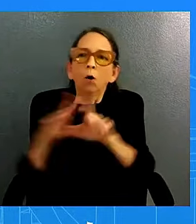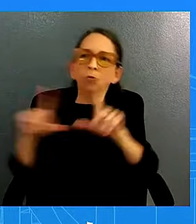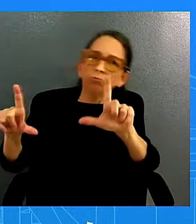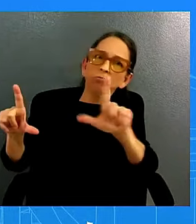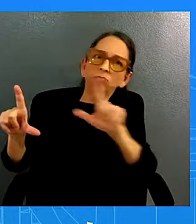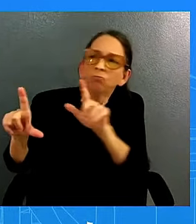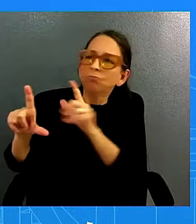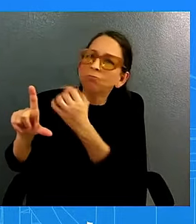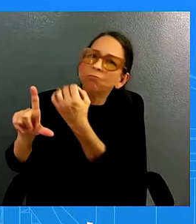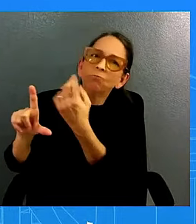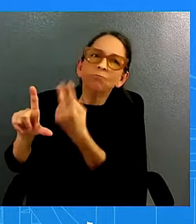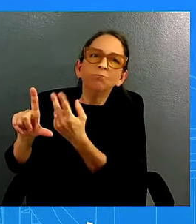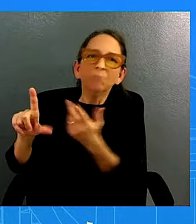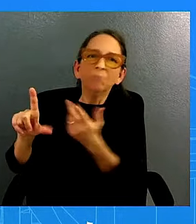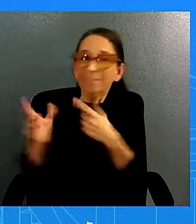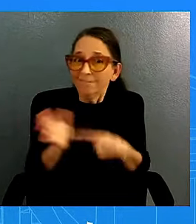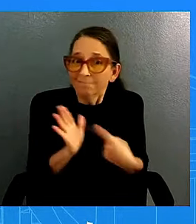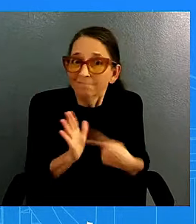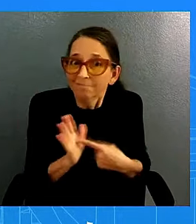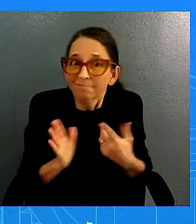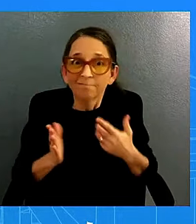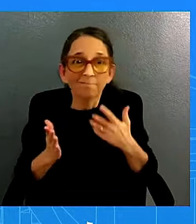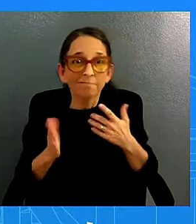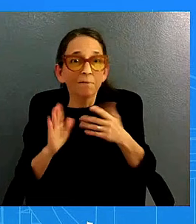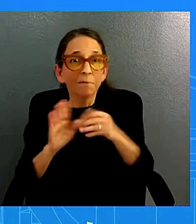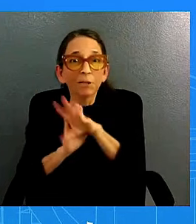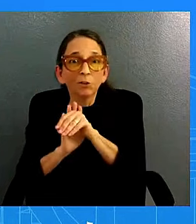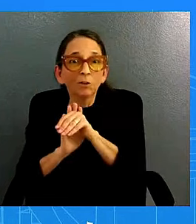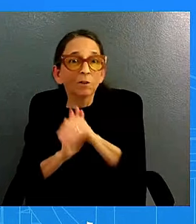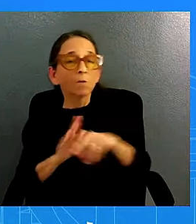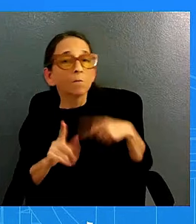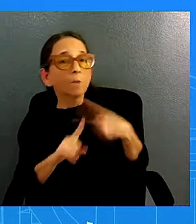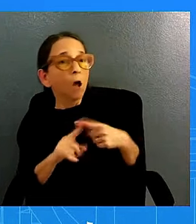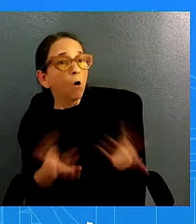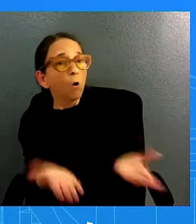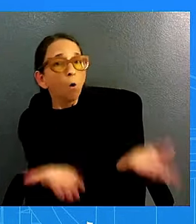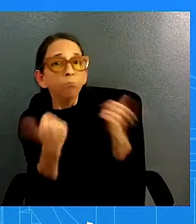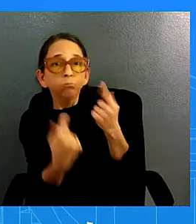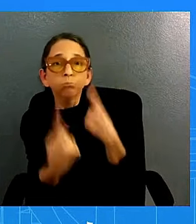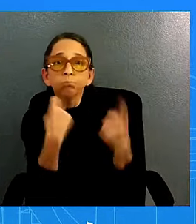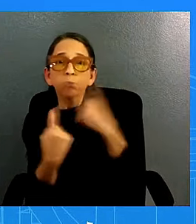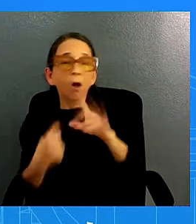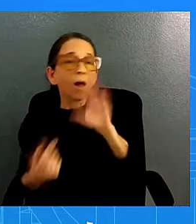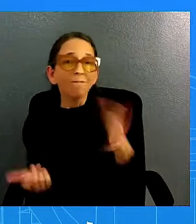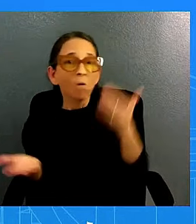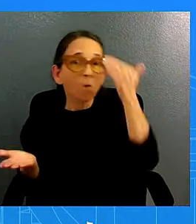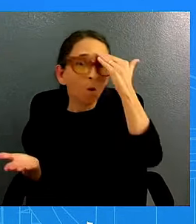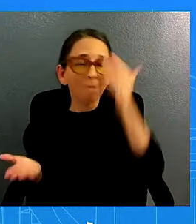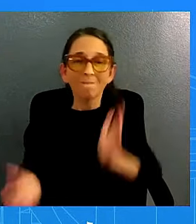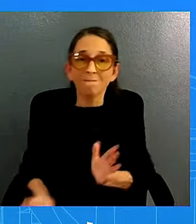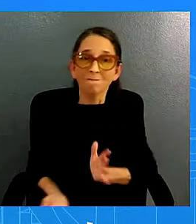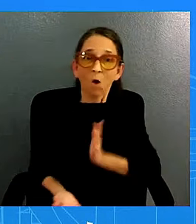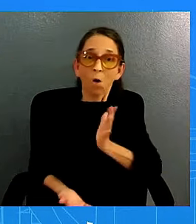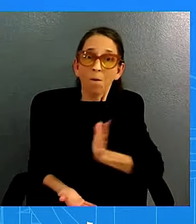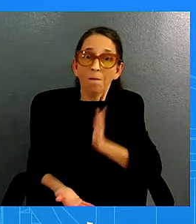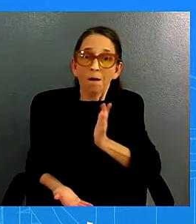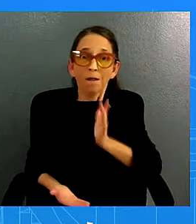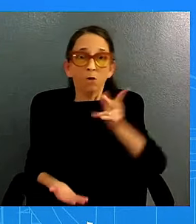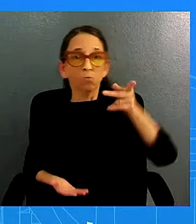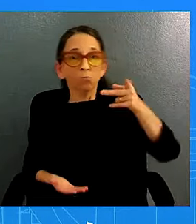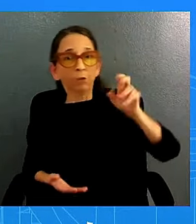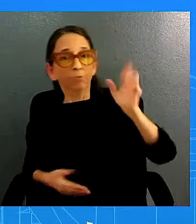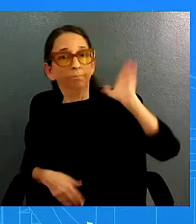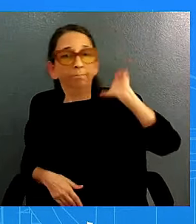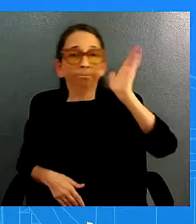during those photo ops you never know right um but a formal press conference on this trip is not going to happen with this particular